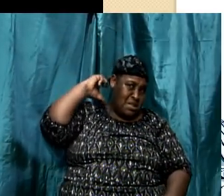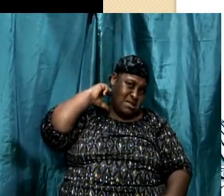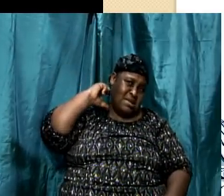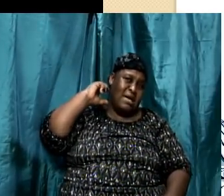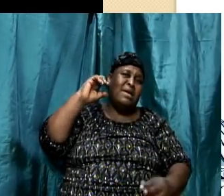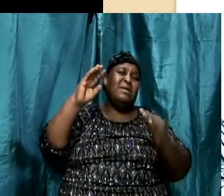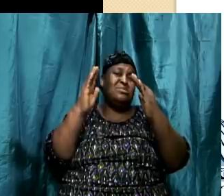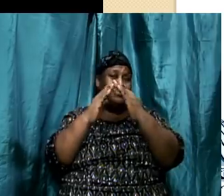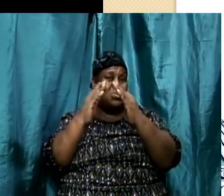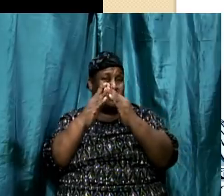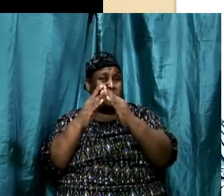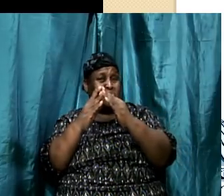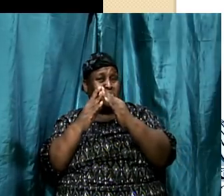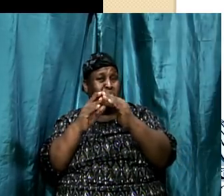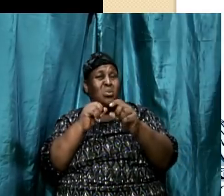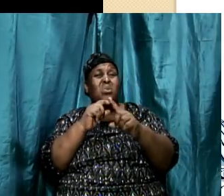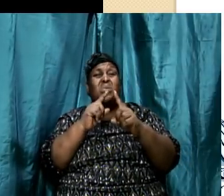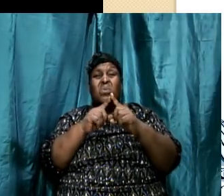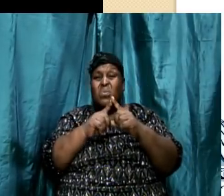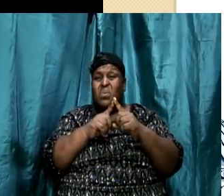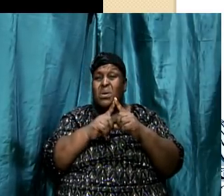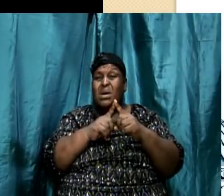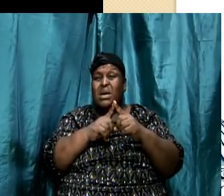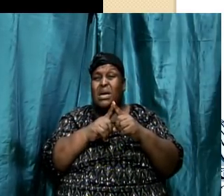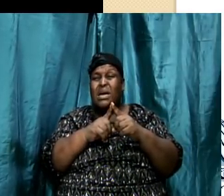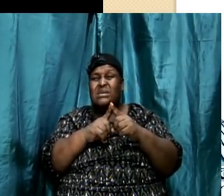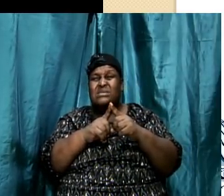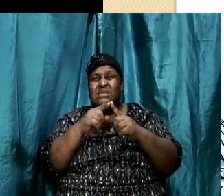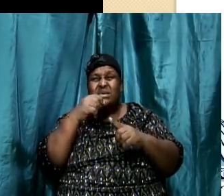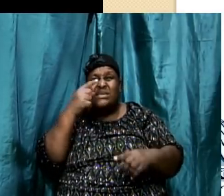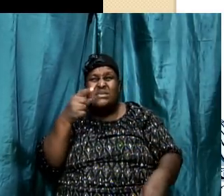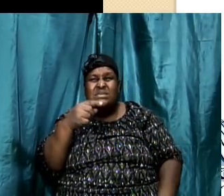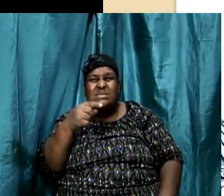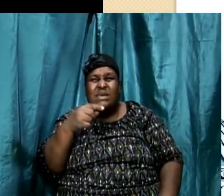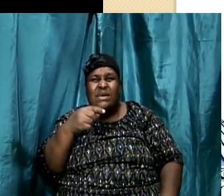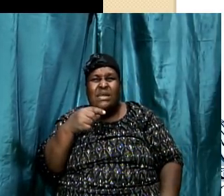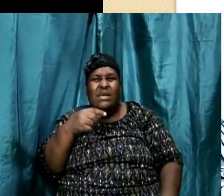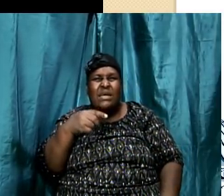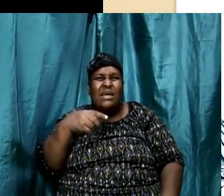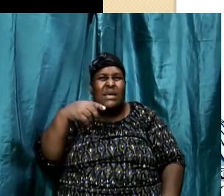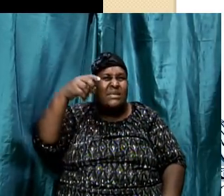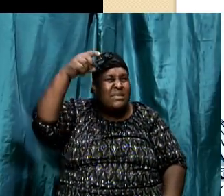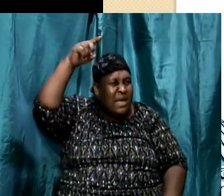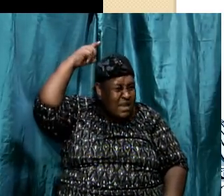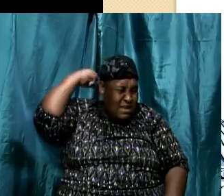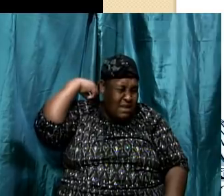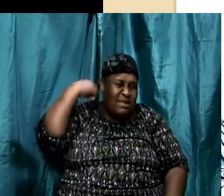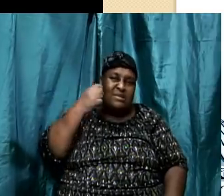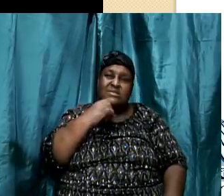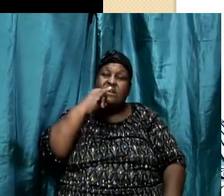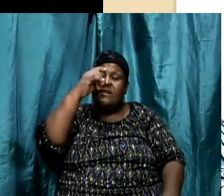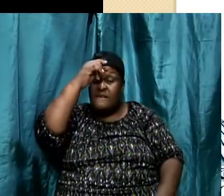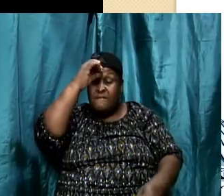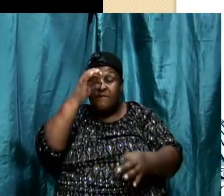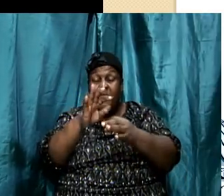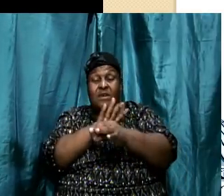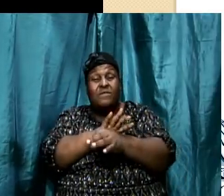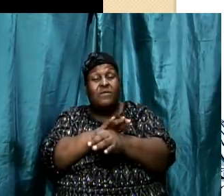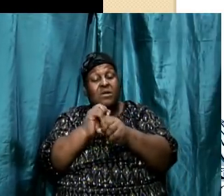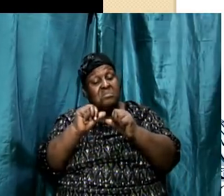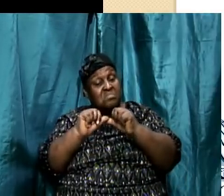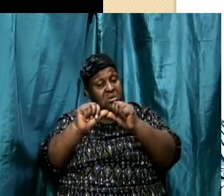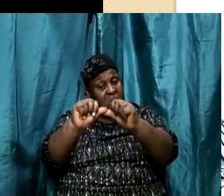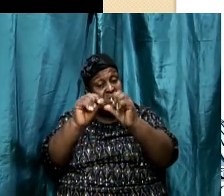realized that and he came to him and said, Daniel is praying to another God and trust me, Daniel was faithful and Daniel continued to pray.